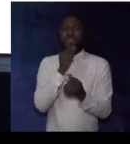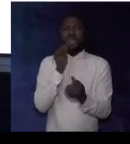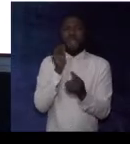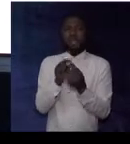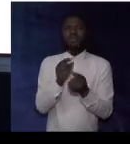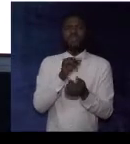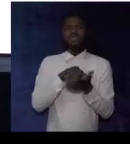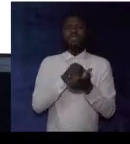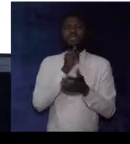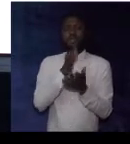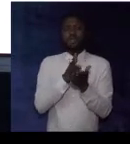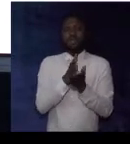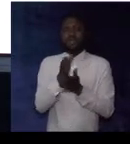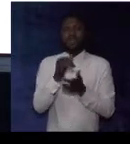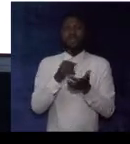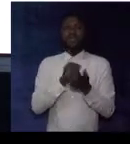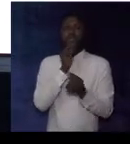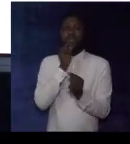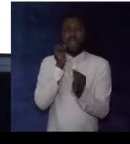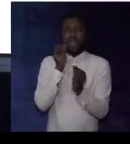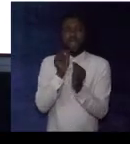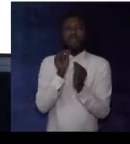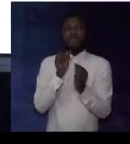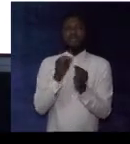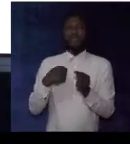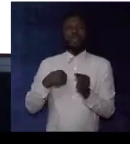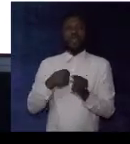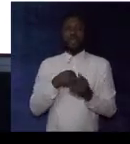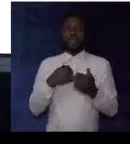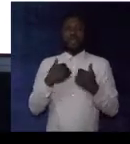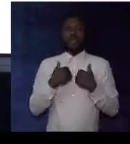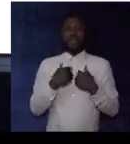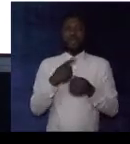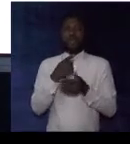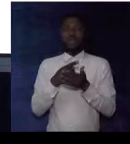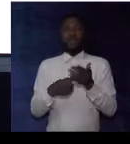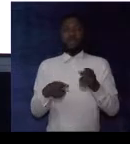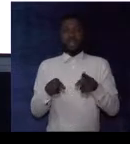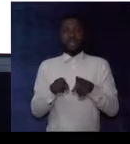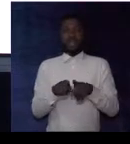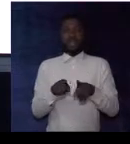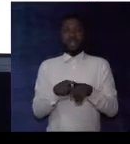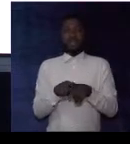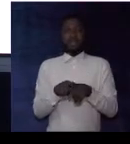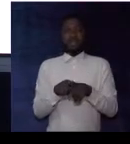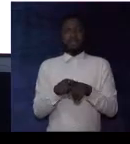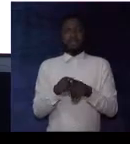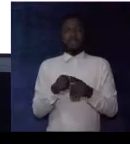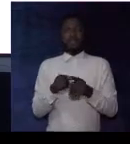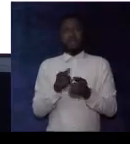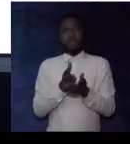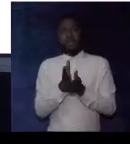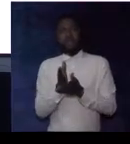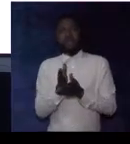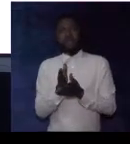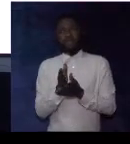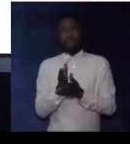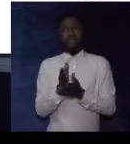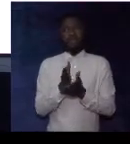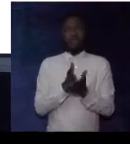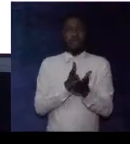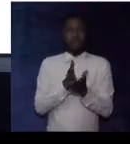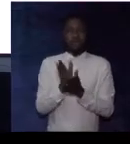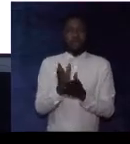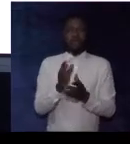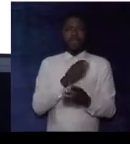accurate, it is correct. It is exact. We have words like correct and